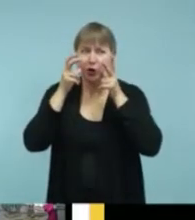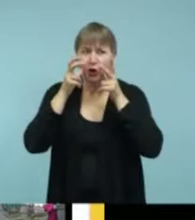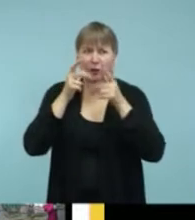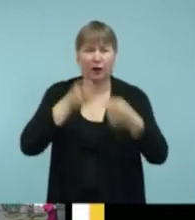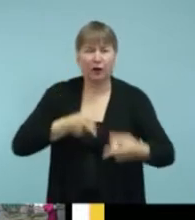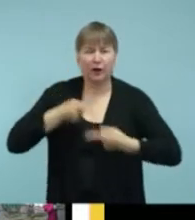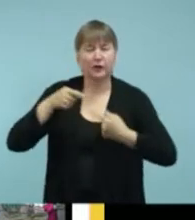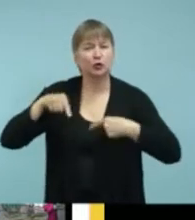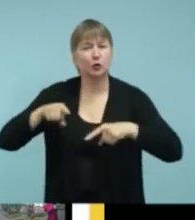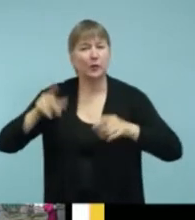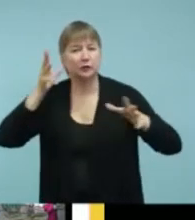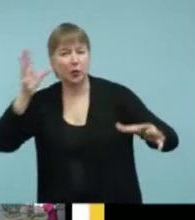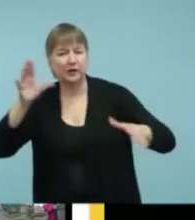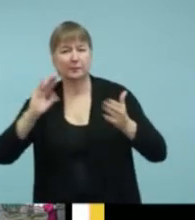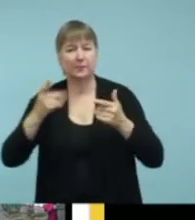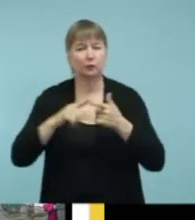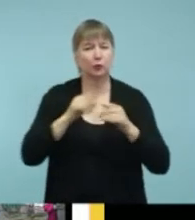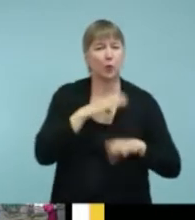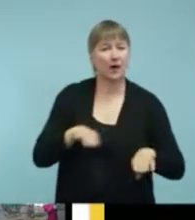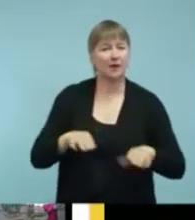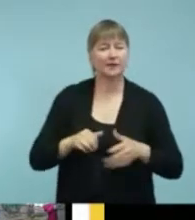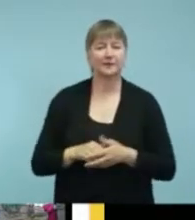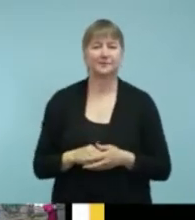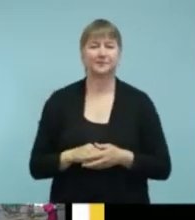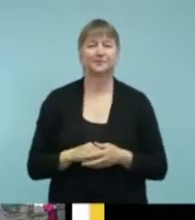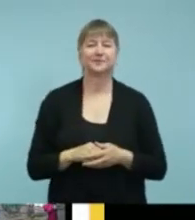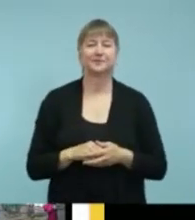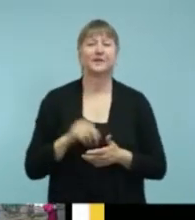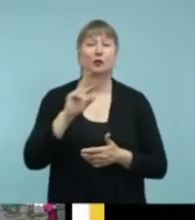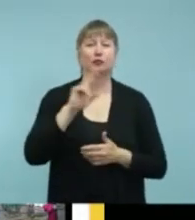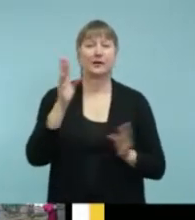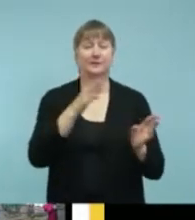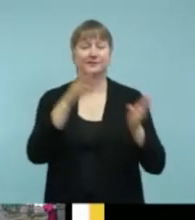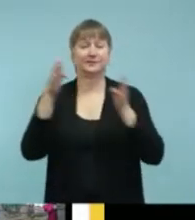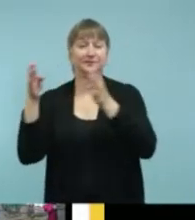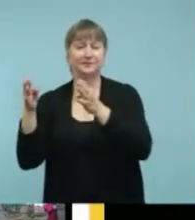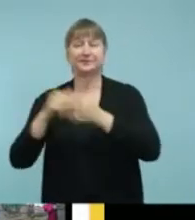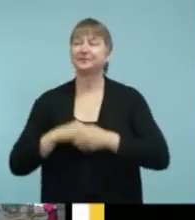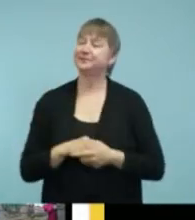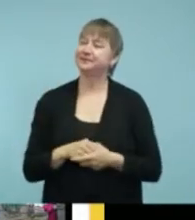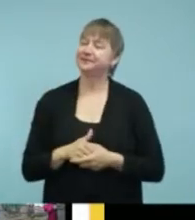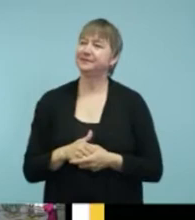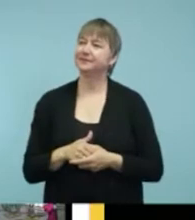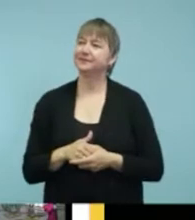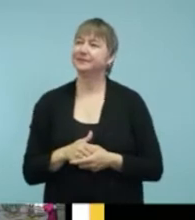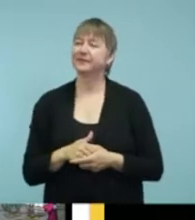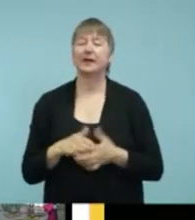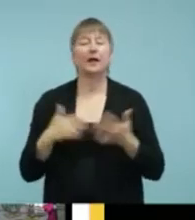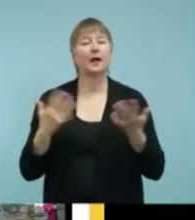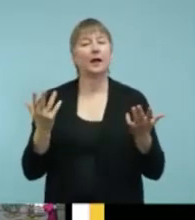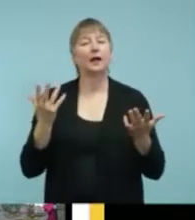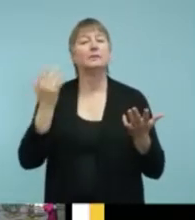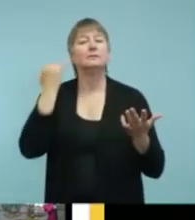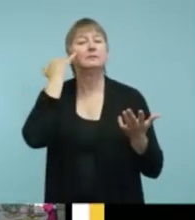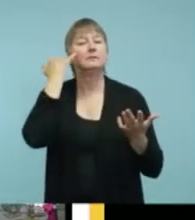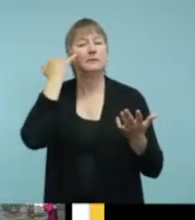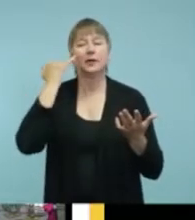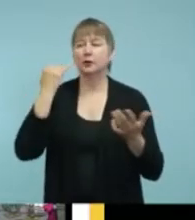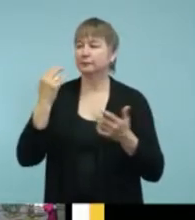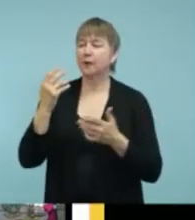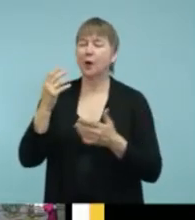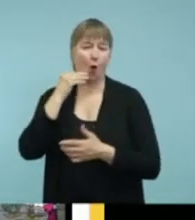the picture on the right is showing, um, what happens if you use an FM system at home,